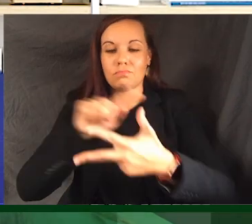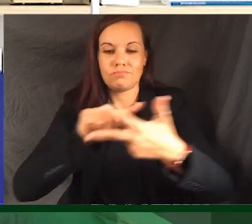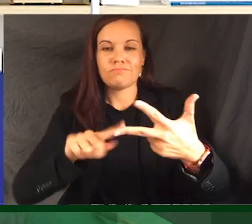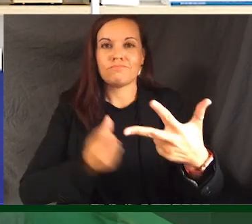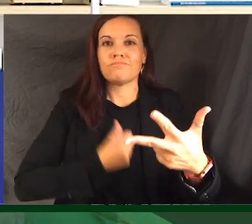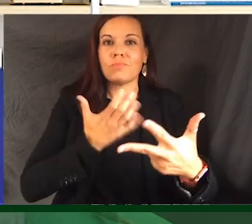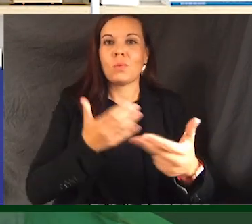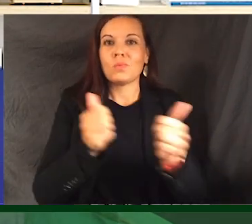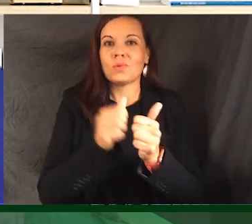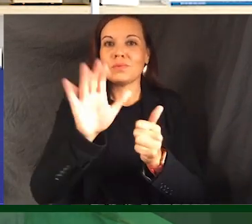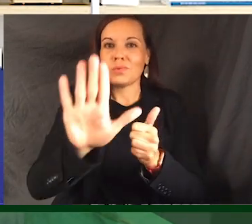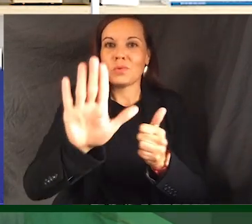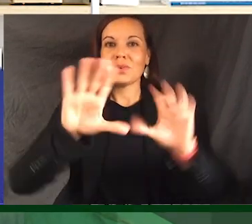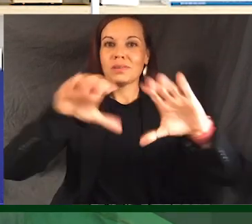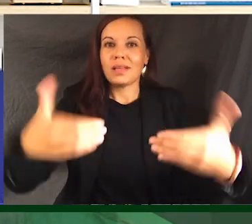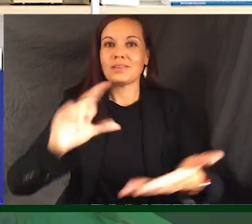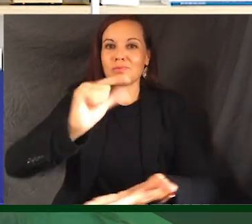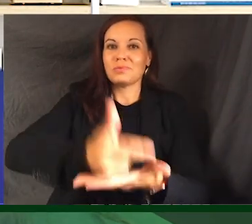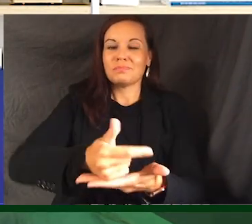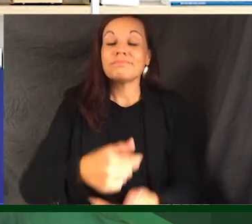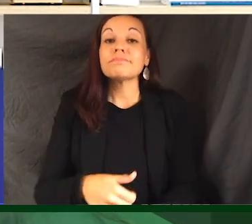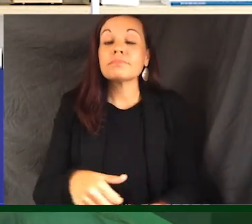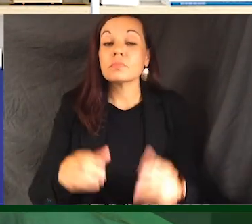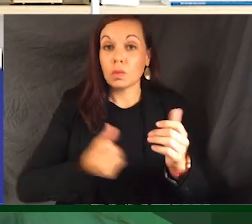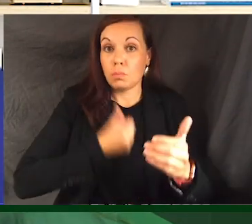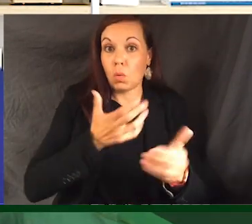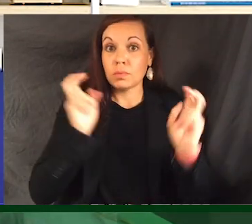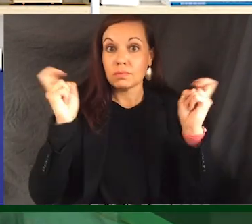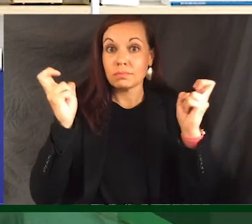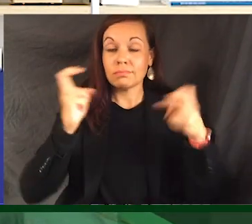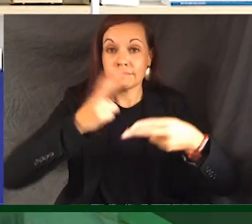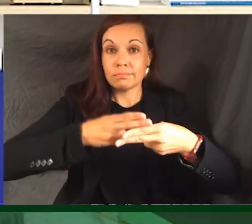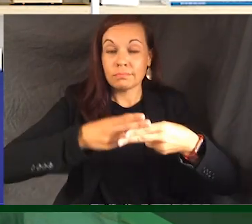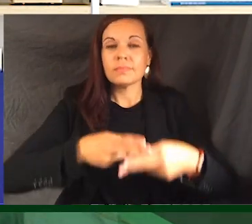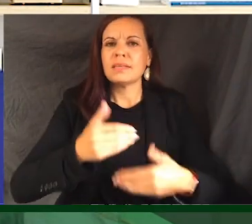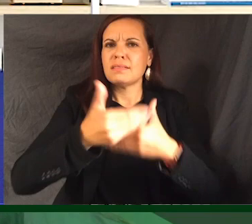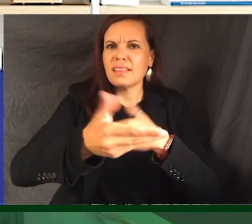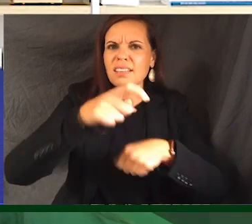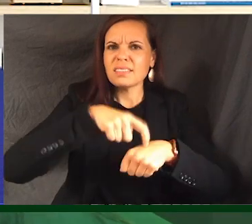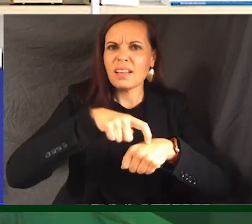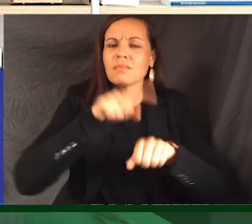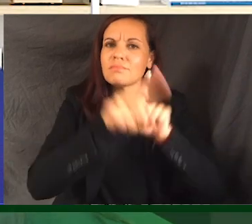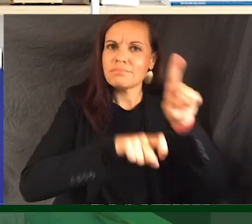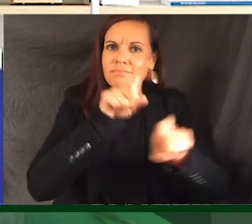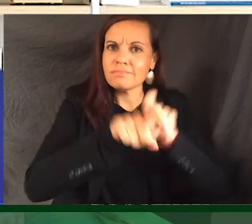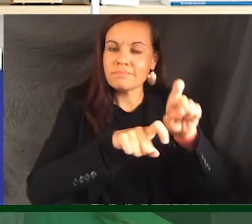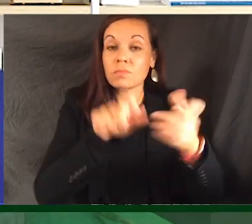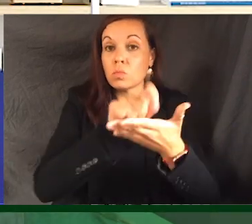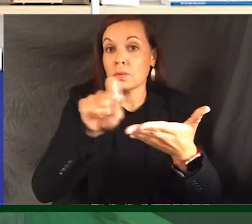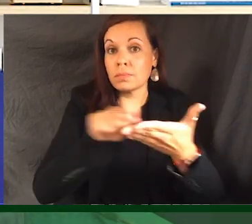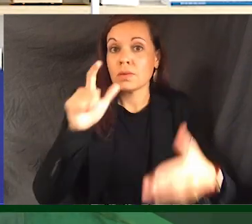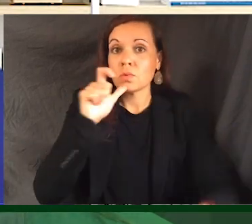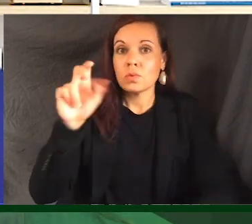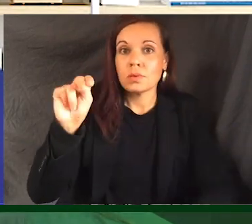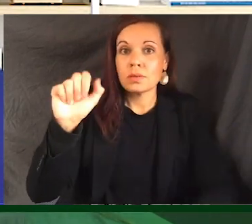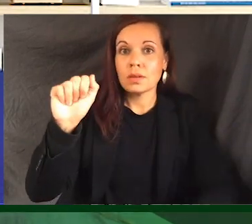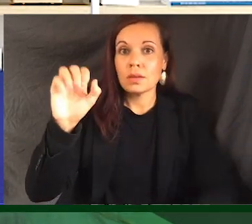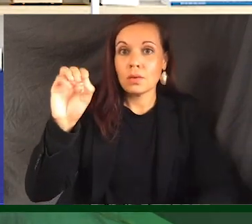2020. The poem is entitled, Next Time Ask More Questions, and was written by Naomi